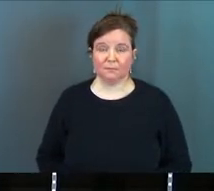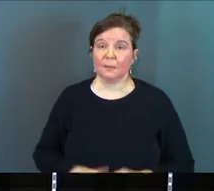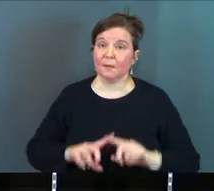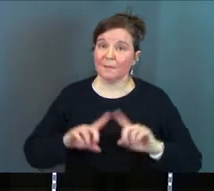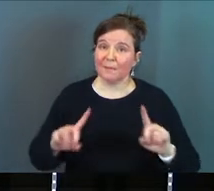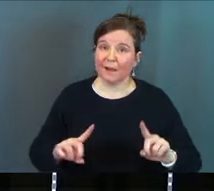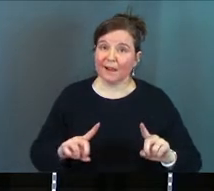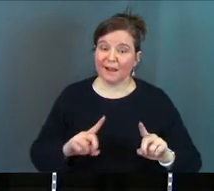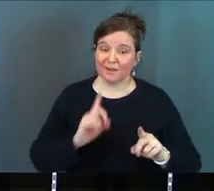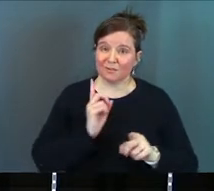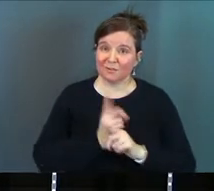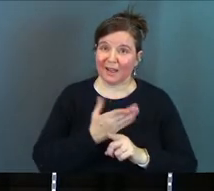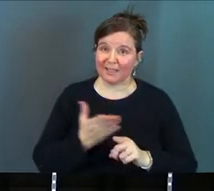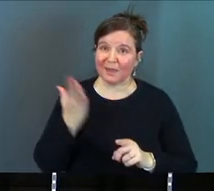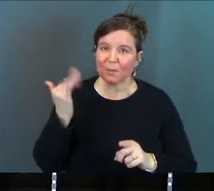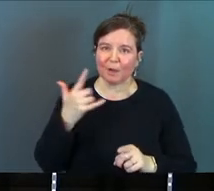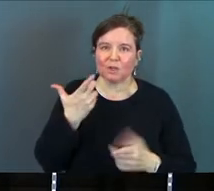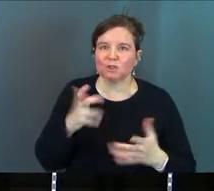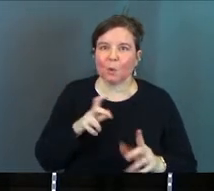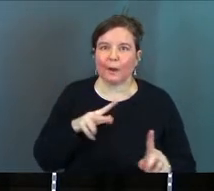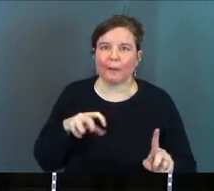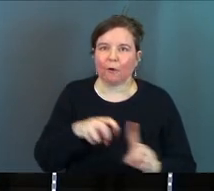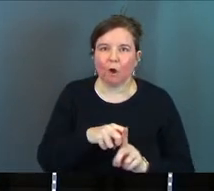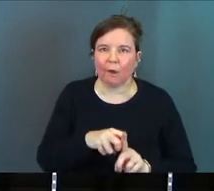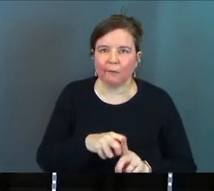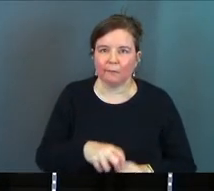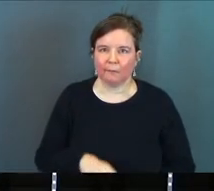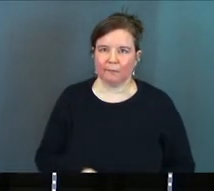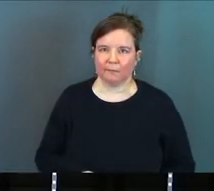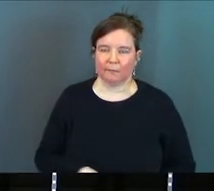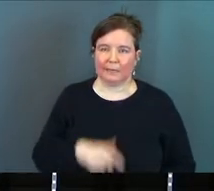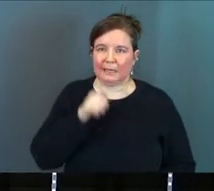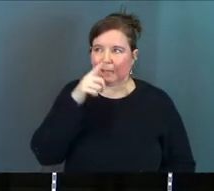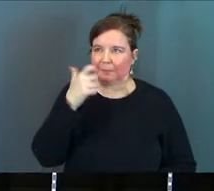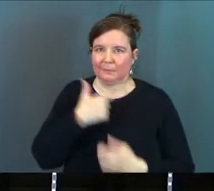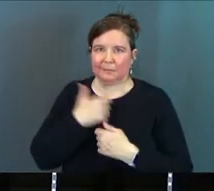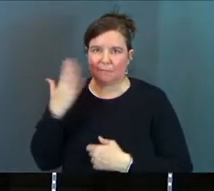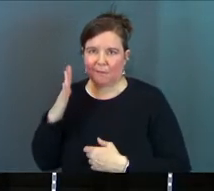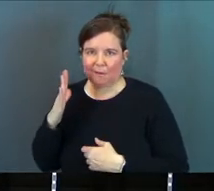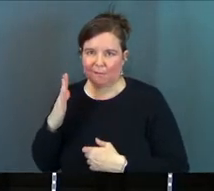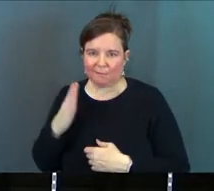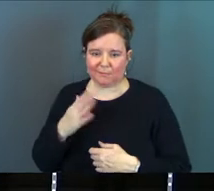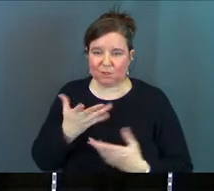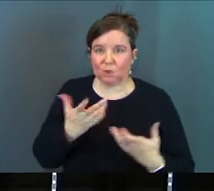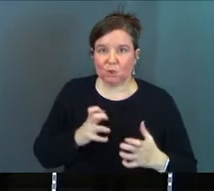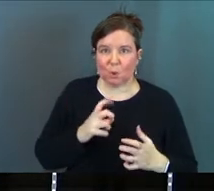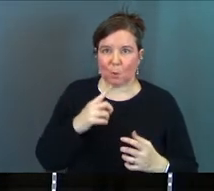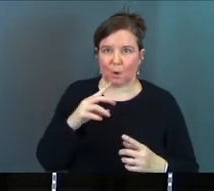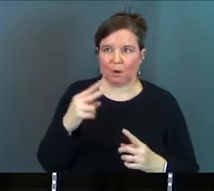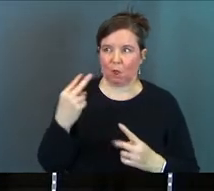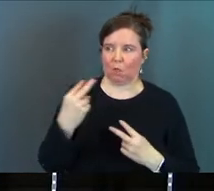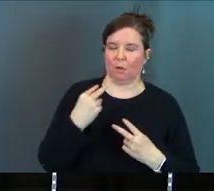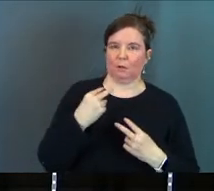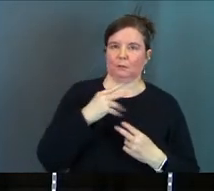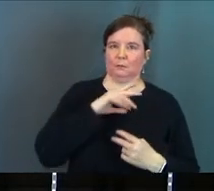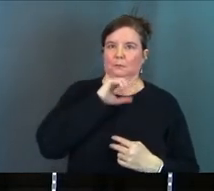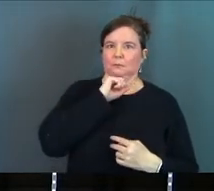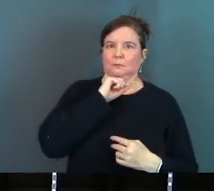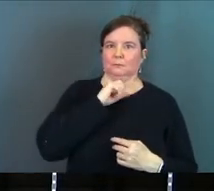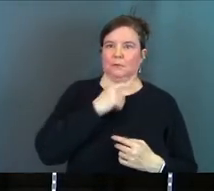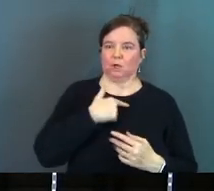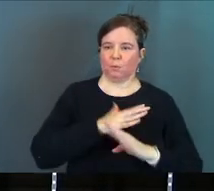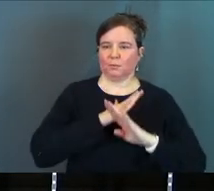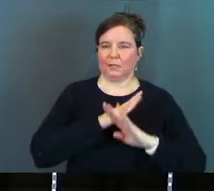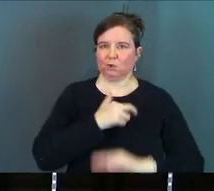But you do the right thing because you don't want to get caught. Or you do the right thing because you don't want to look bad and you're protecting your reputation.